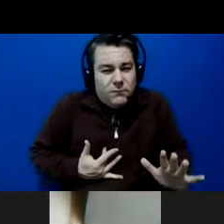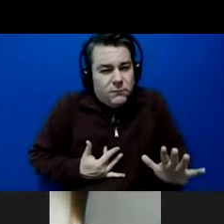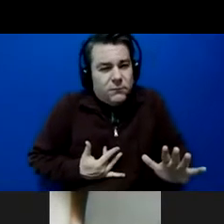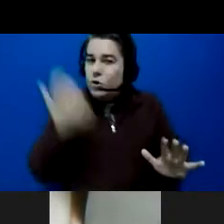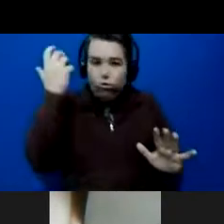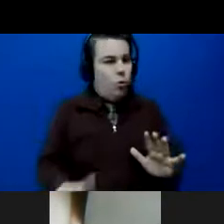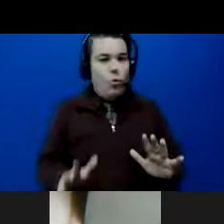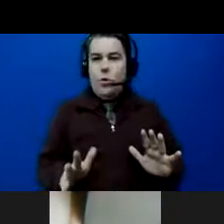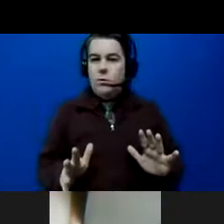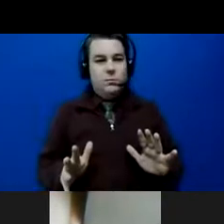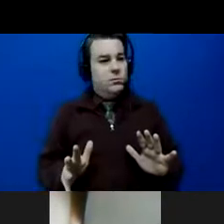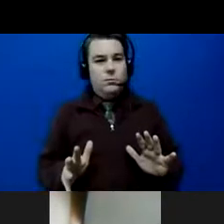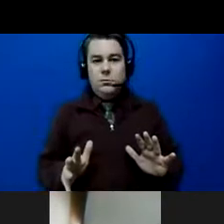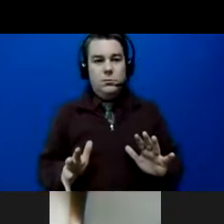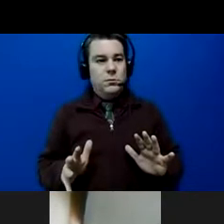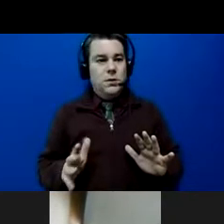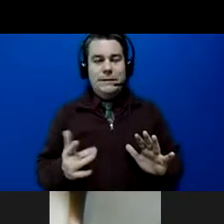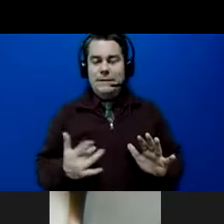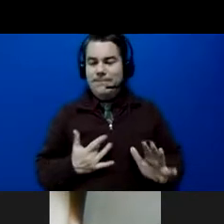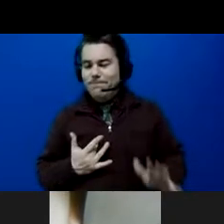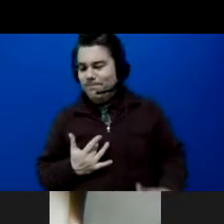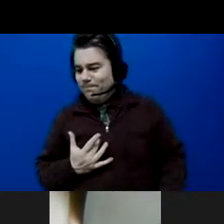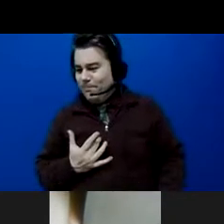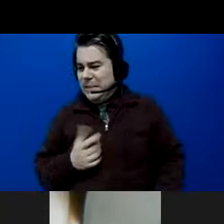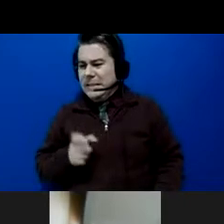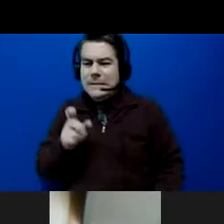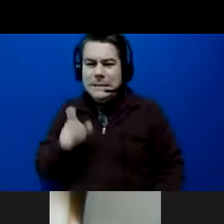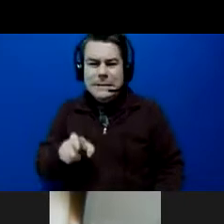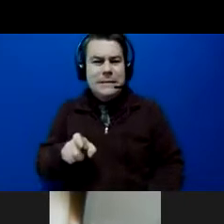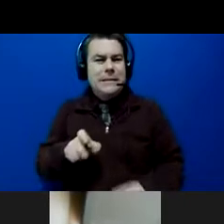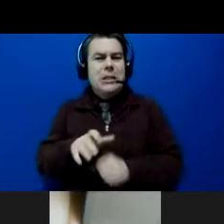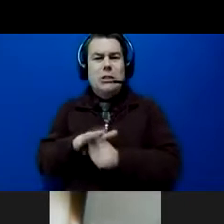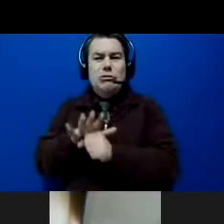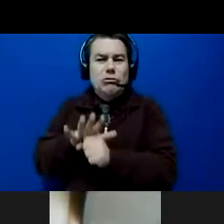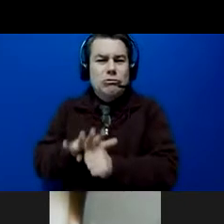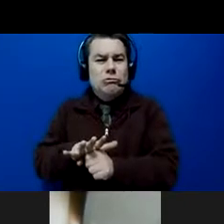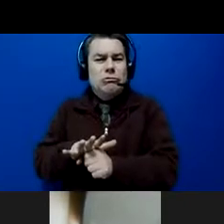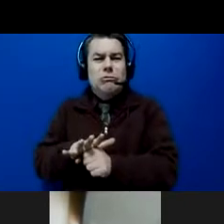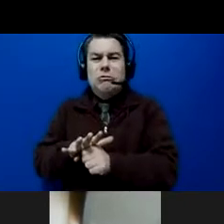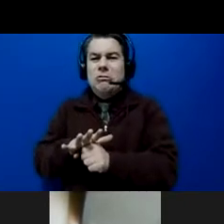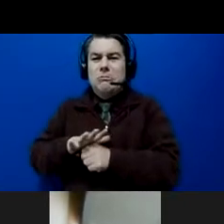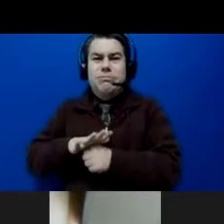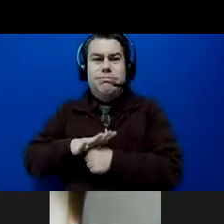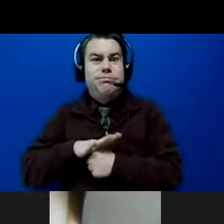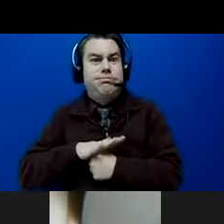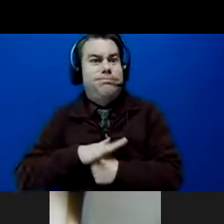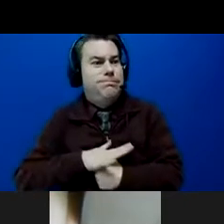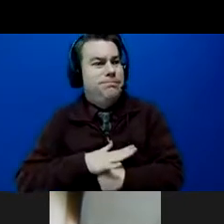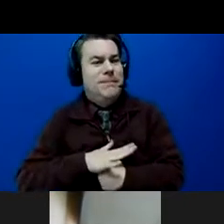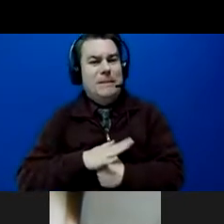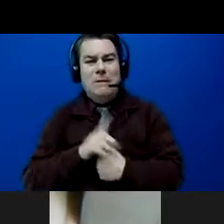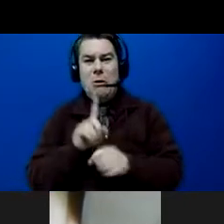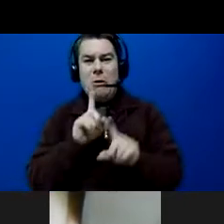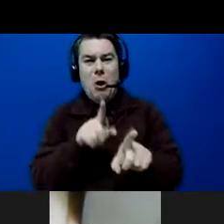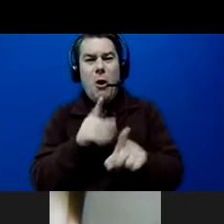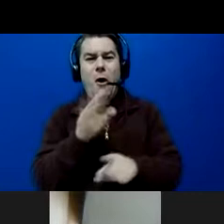not want to feel the need, the stress and the pressure of having to go to a food bank to feed my